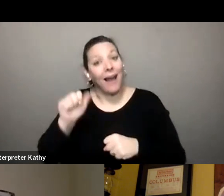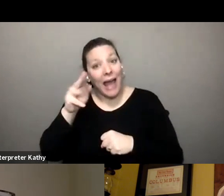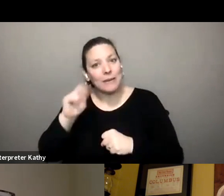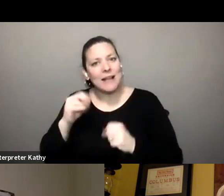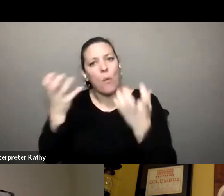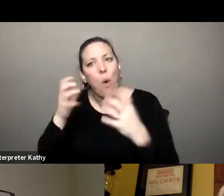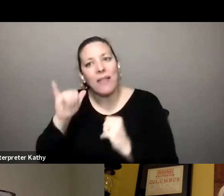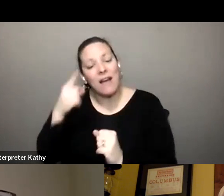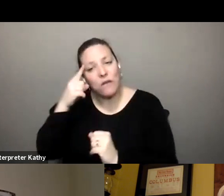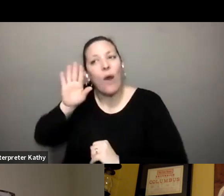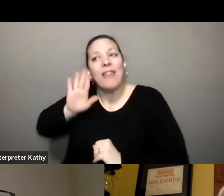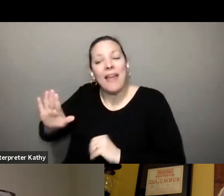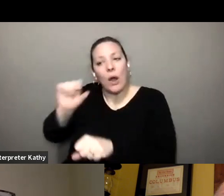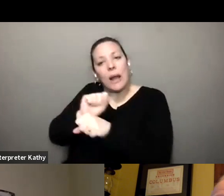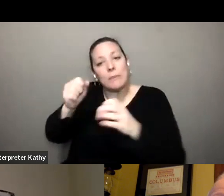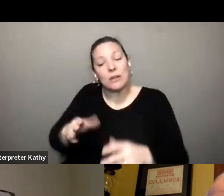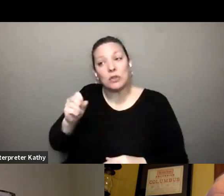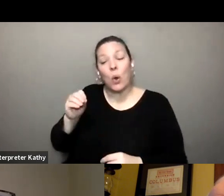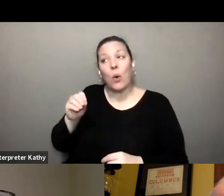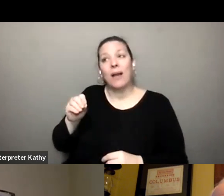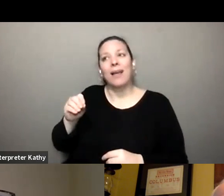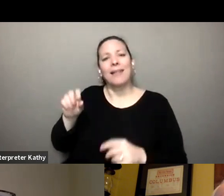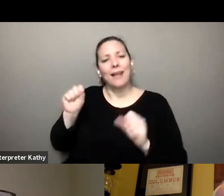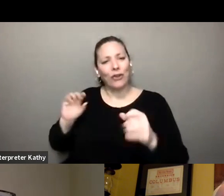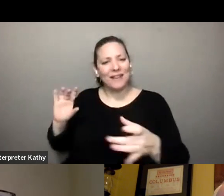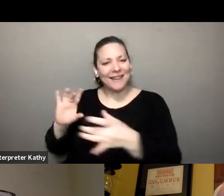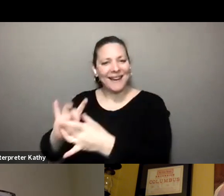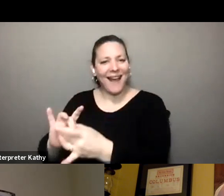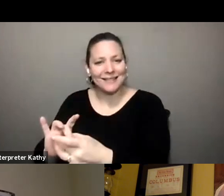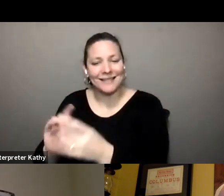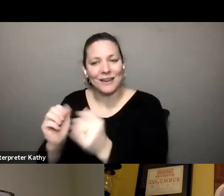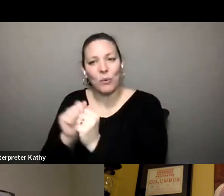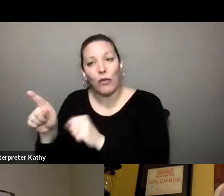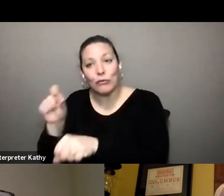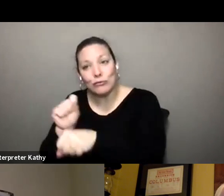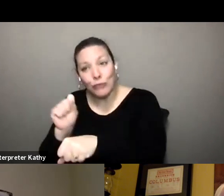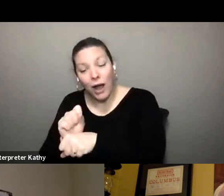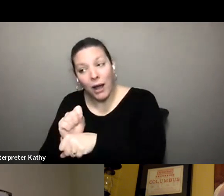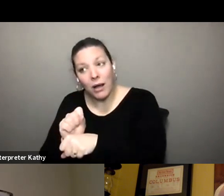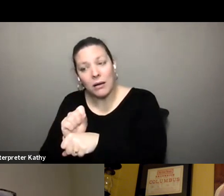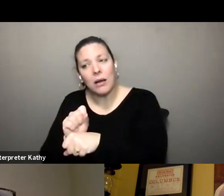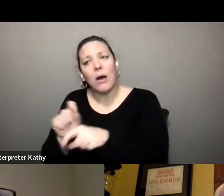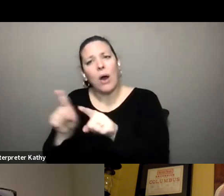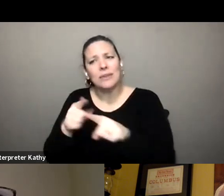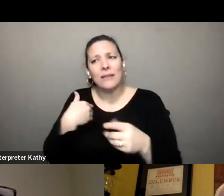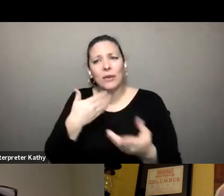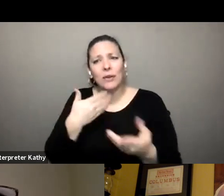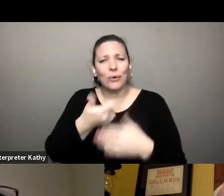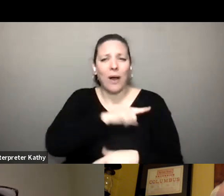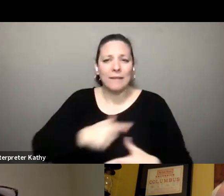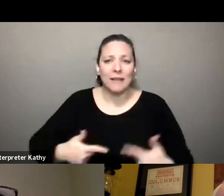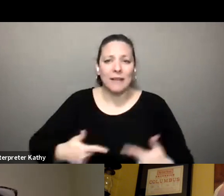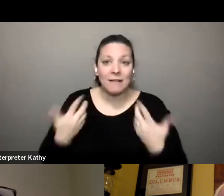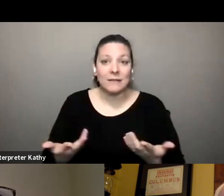for their employees so that they could connect uh with their jobs but also have a good quality of life uh